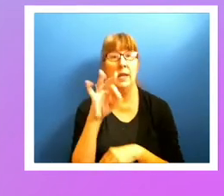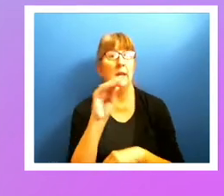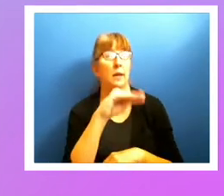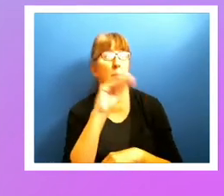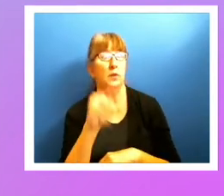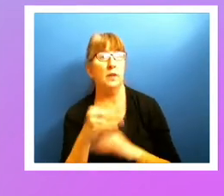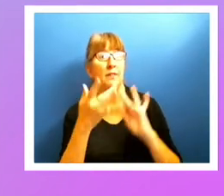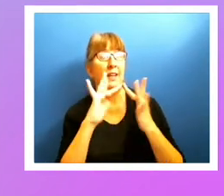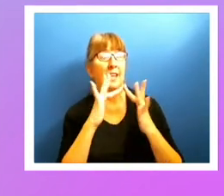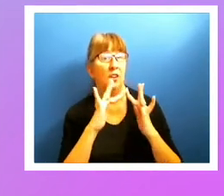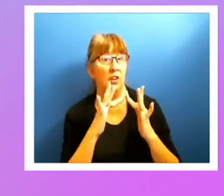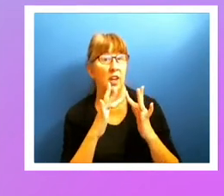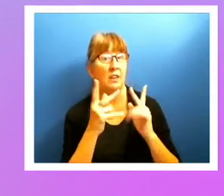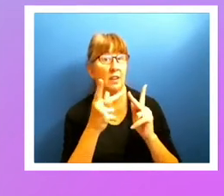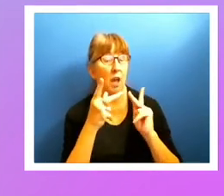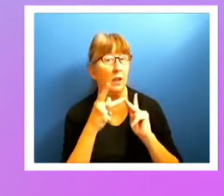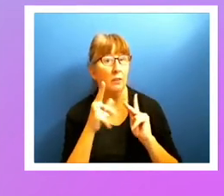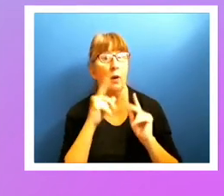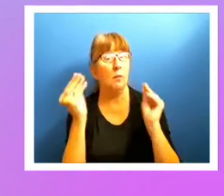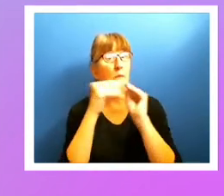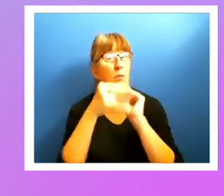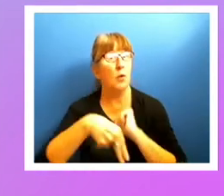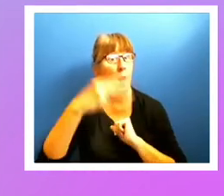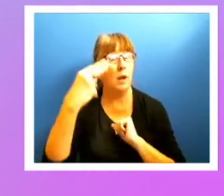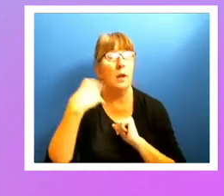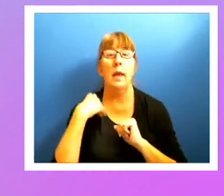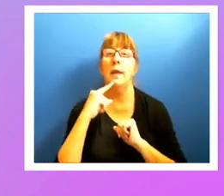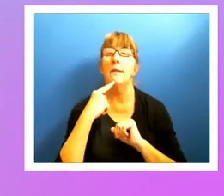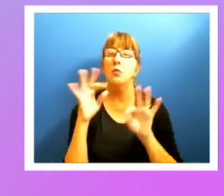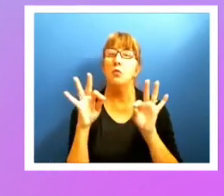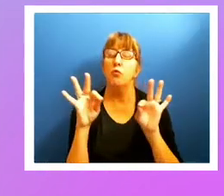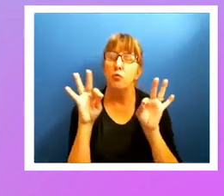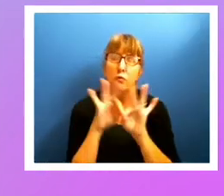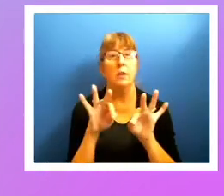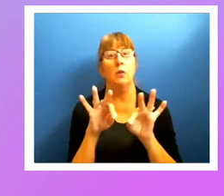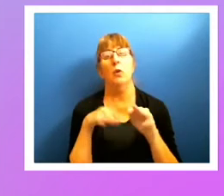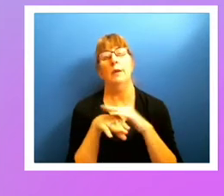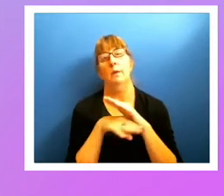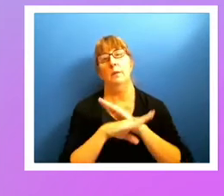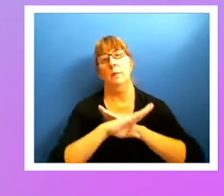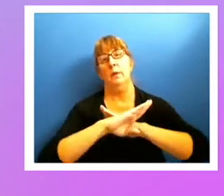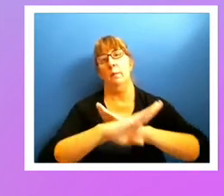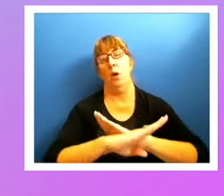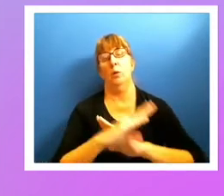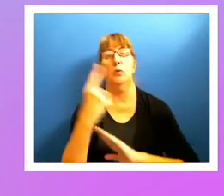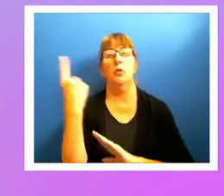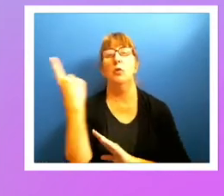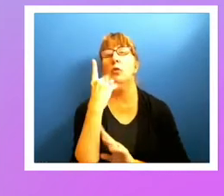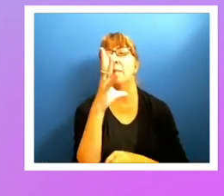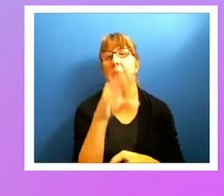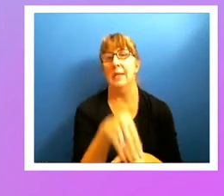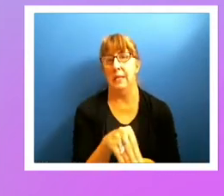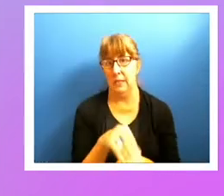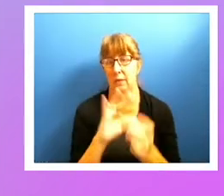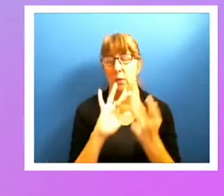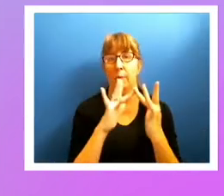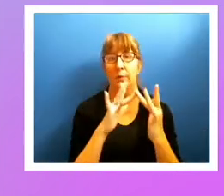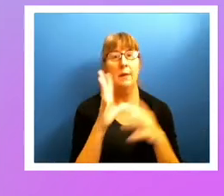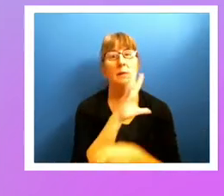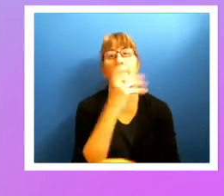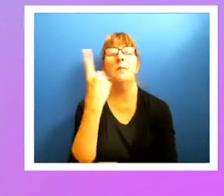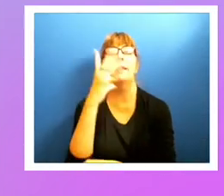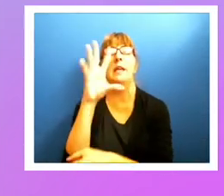sites, or maybe even a little bit higher, have critical accessibility blockers. So there's something in the website, something in the flow,